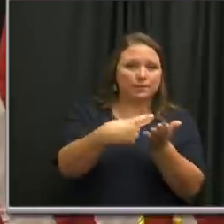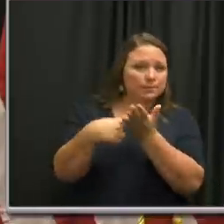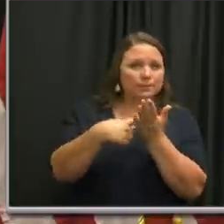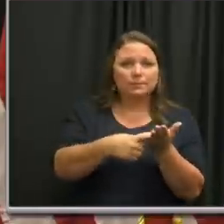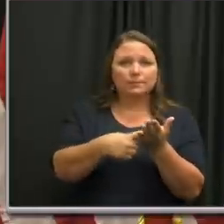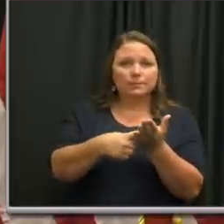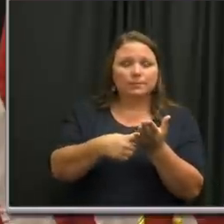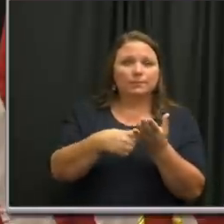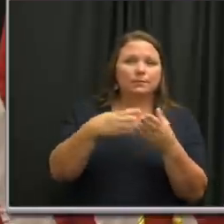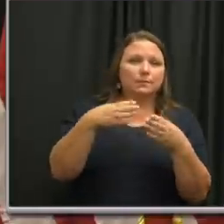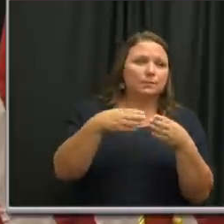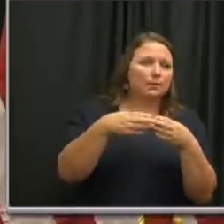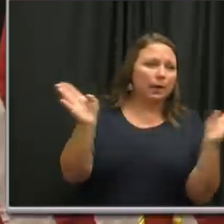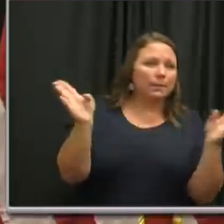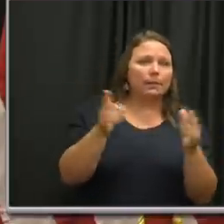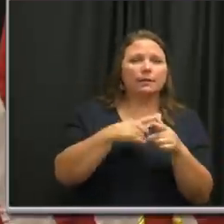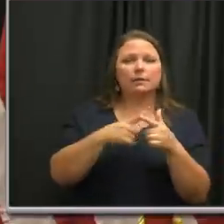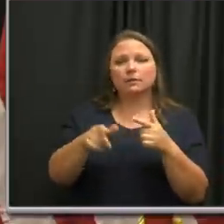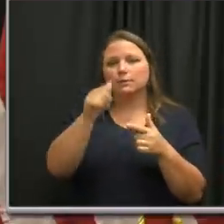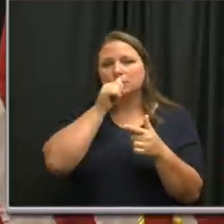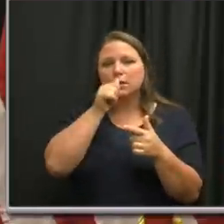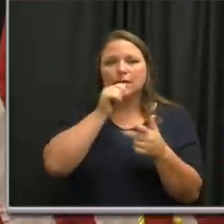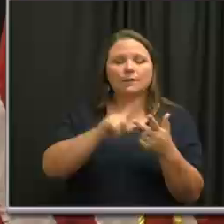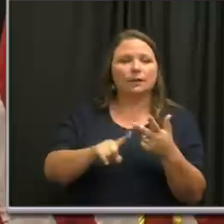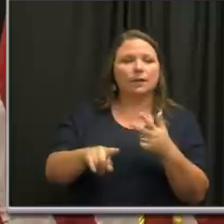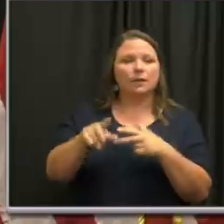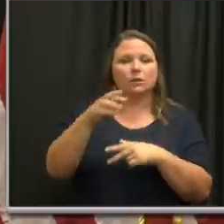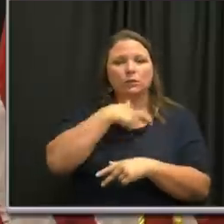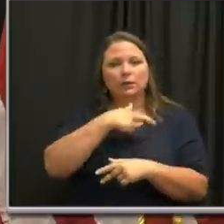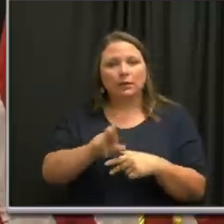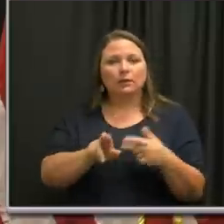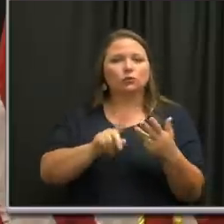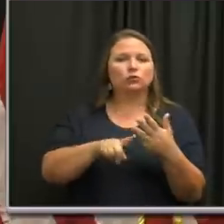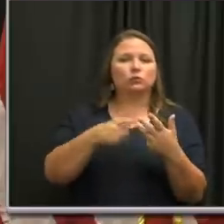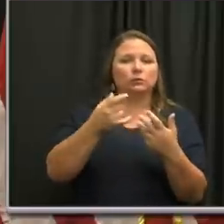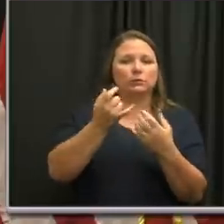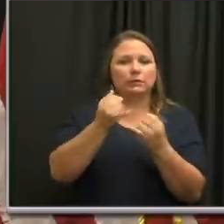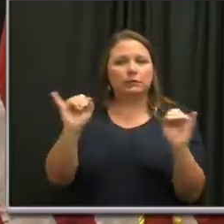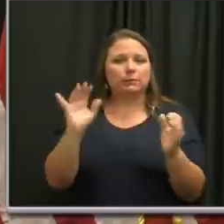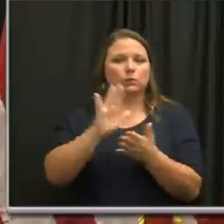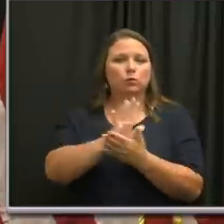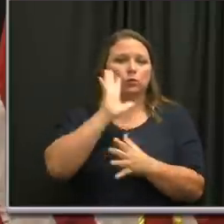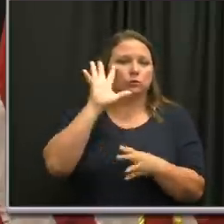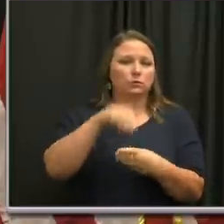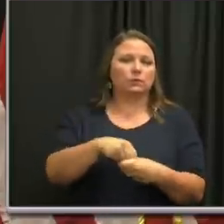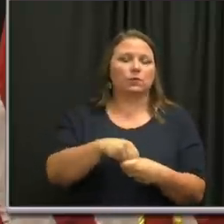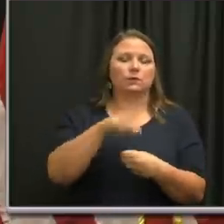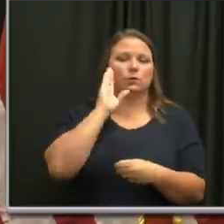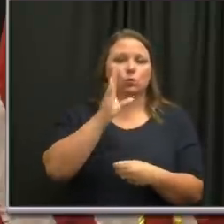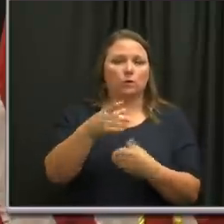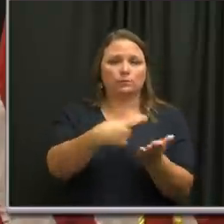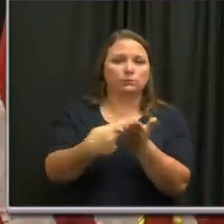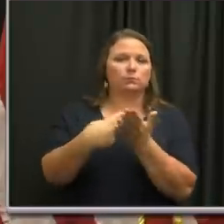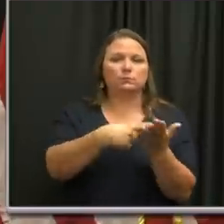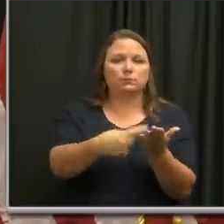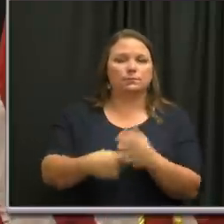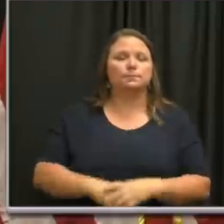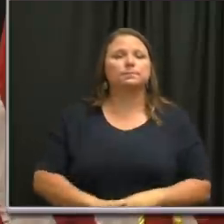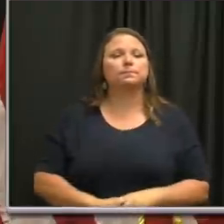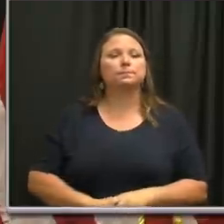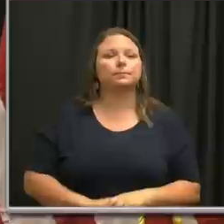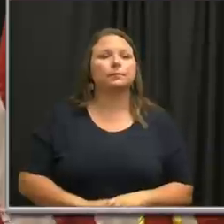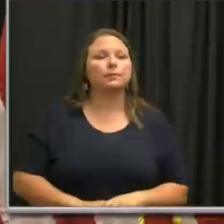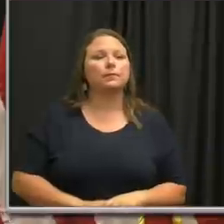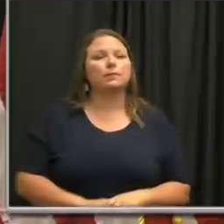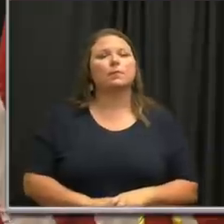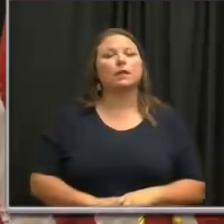charter, um, diocesan and independent schools, uh, are part of that. They'll have